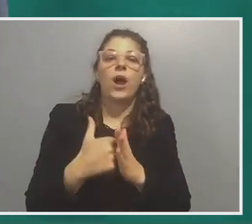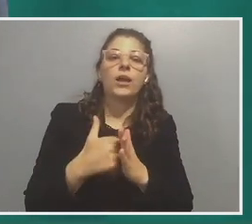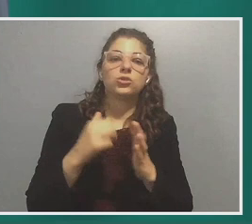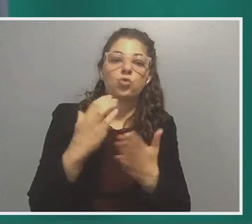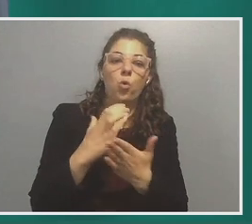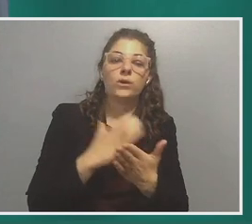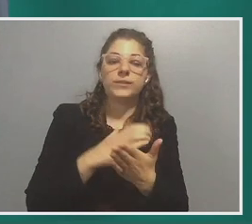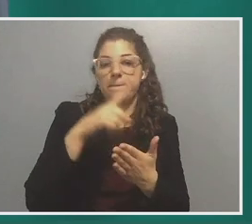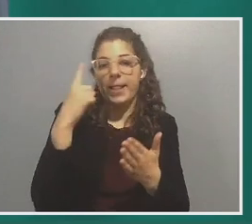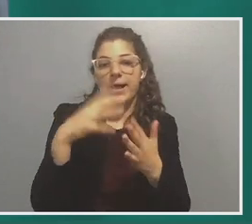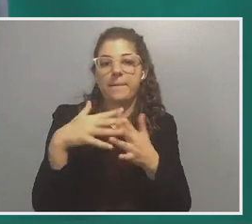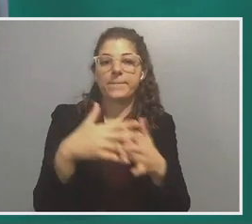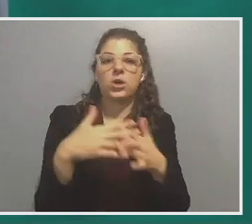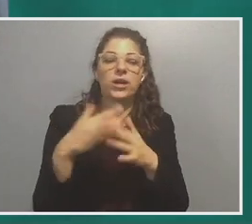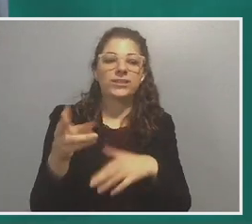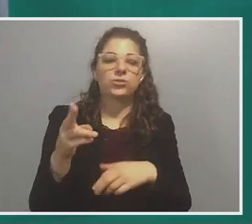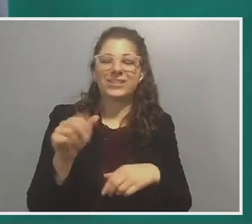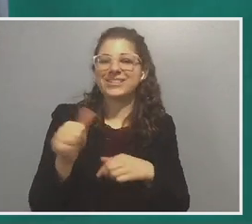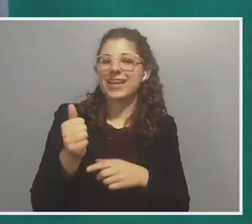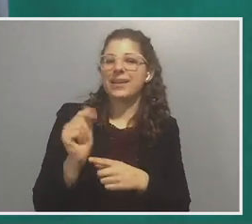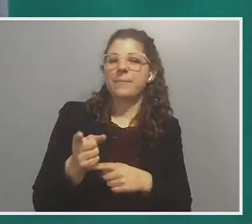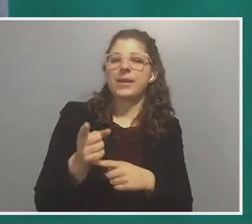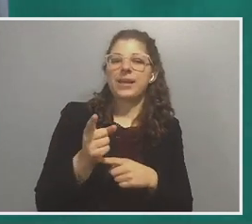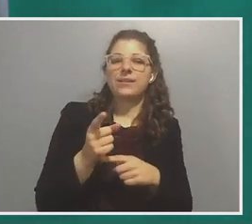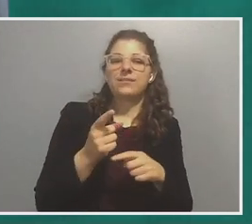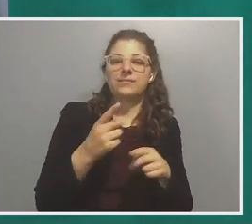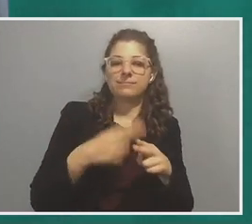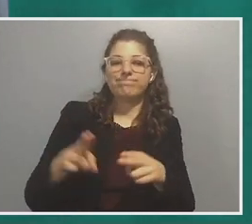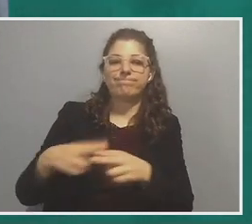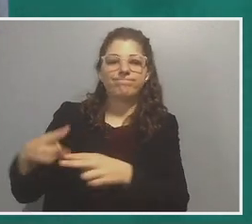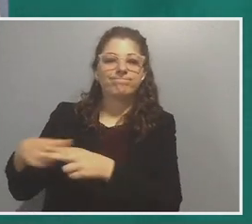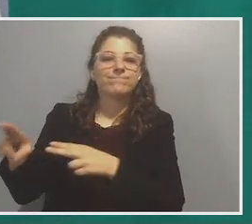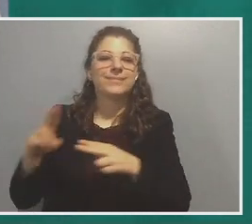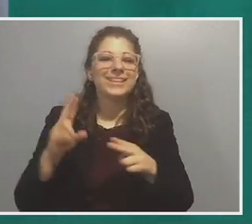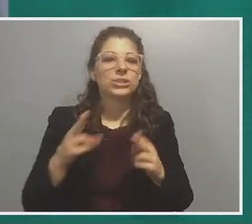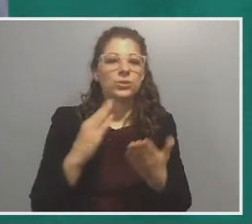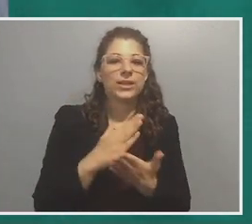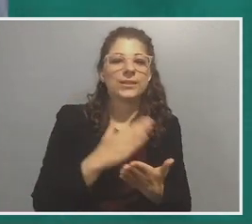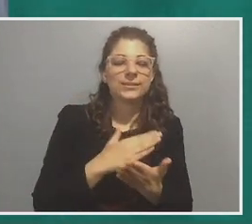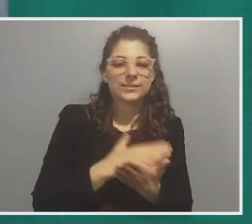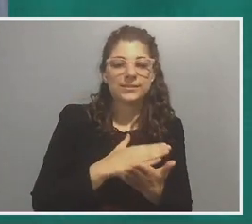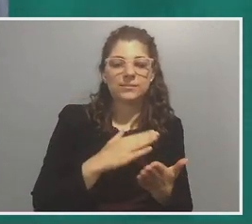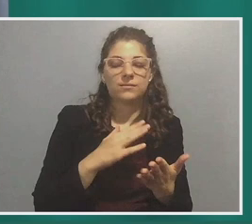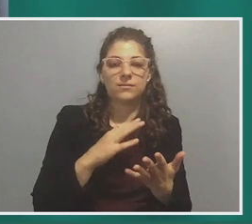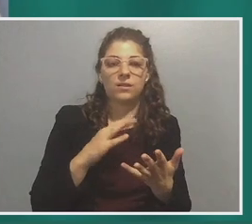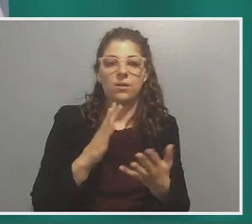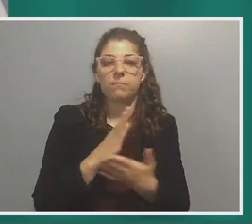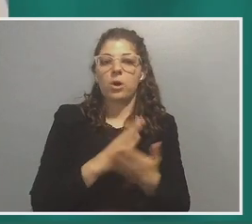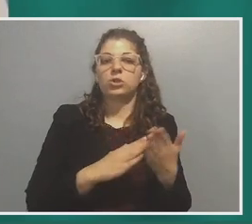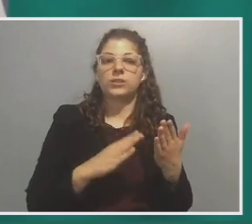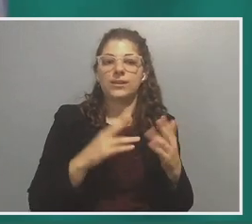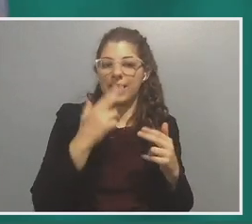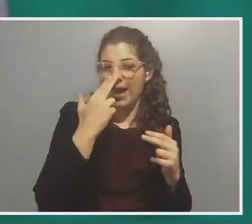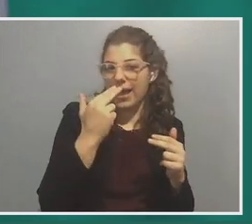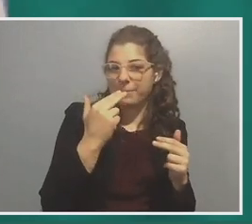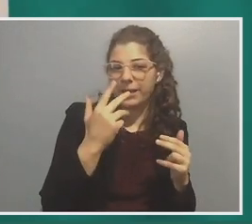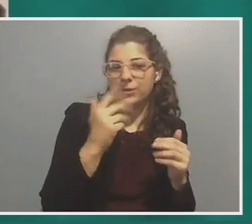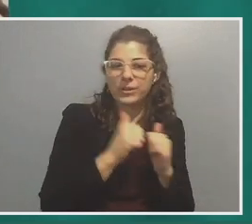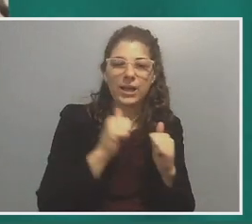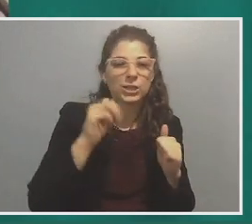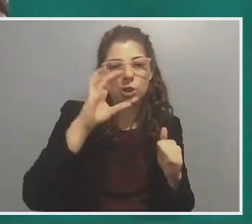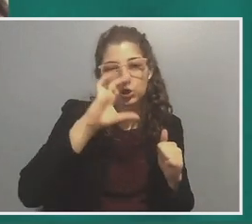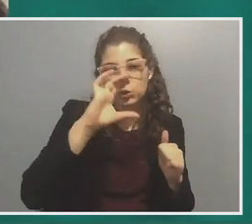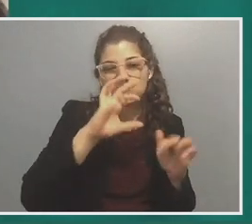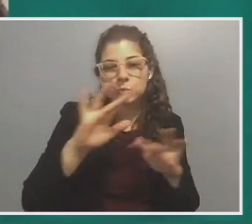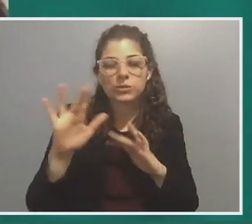uh, 10 minute history lessons, you know, if you will, that are like partially animated, um, that tackle